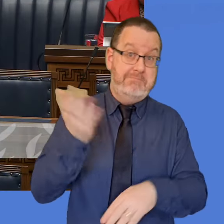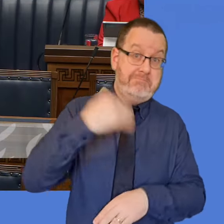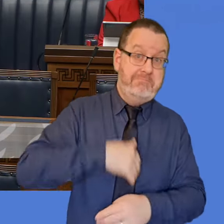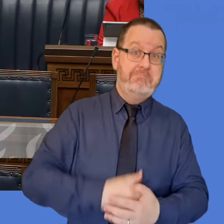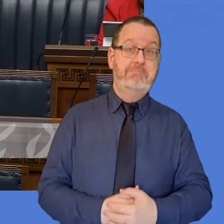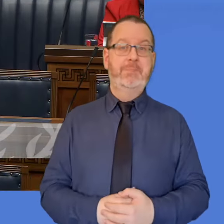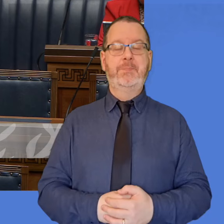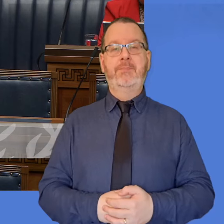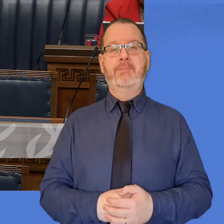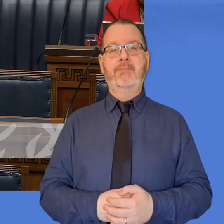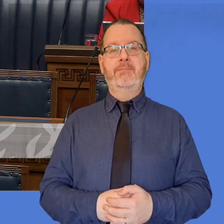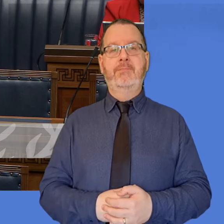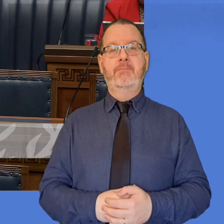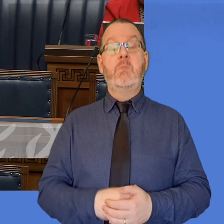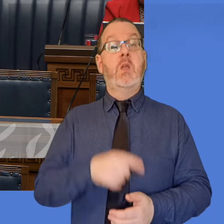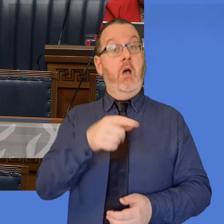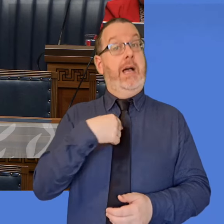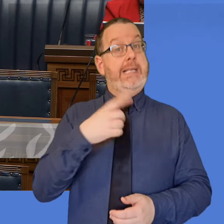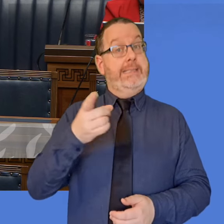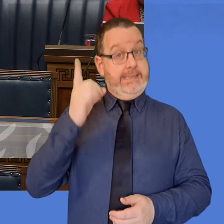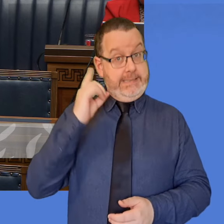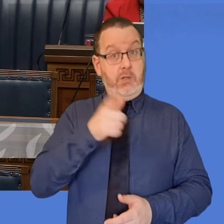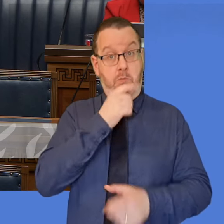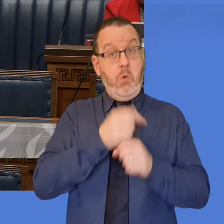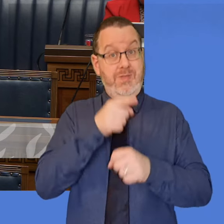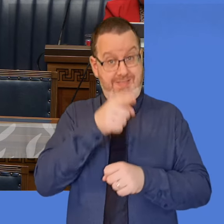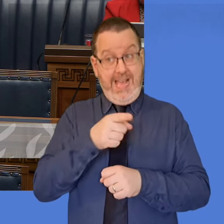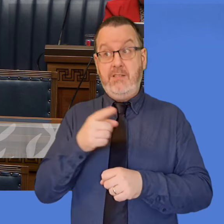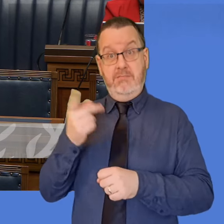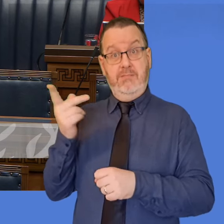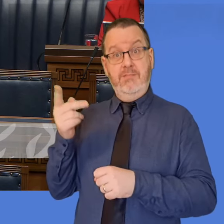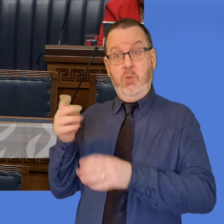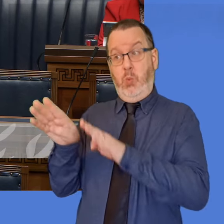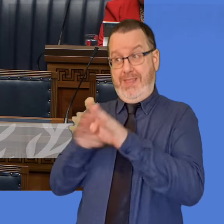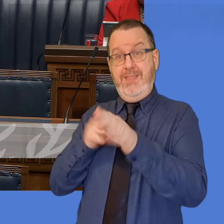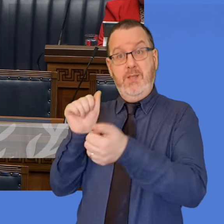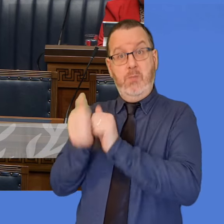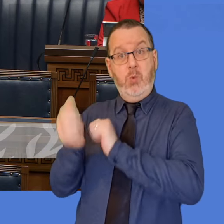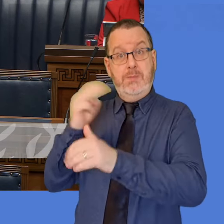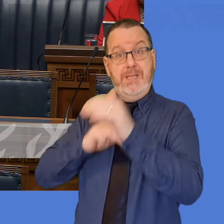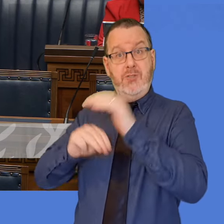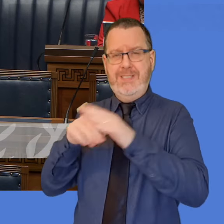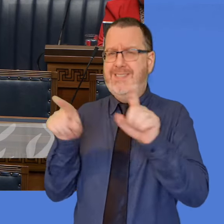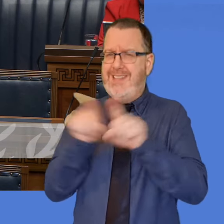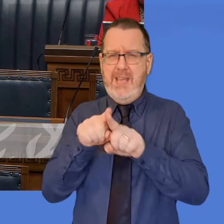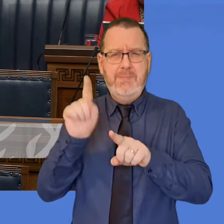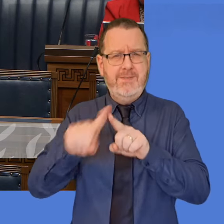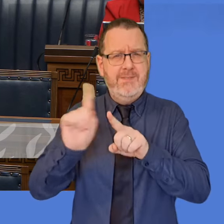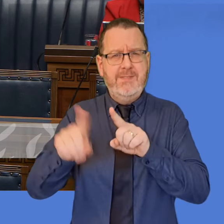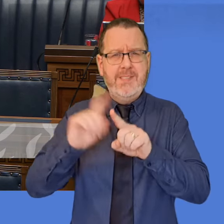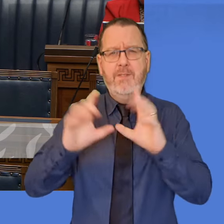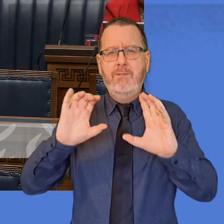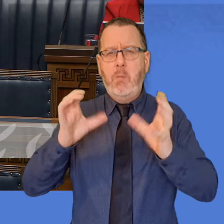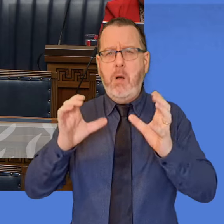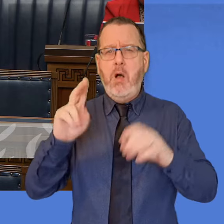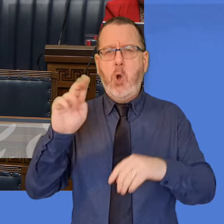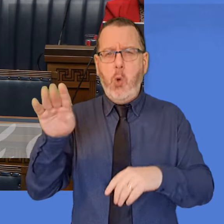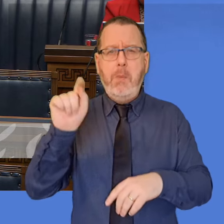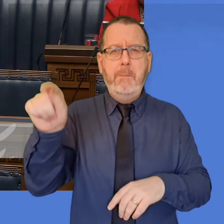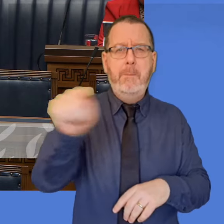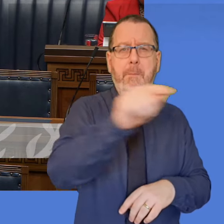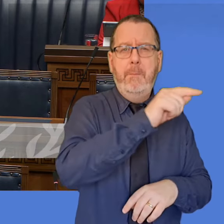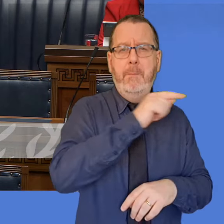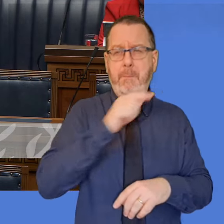I raised this issue with the Sports Minister. Every club that I visited with the Sports Minister has raised this issue with him as well.